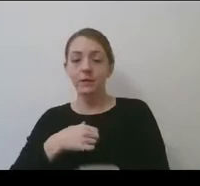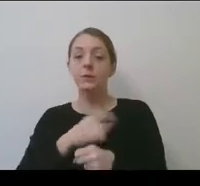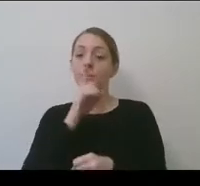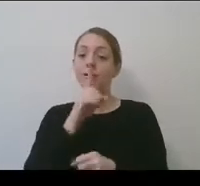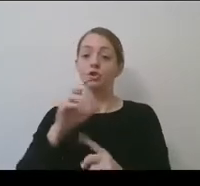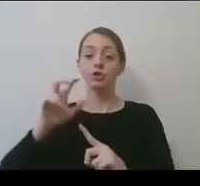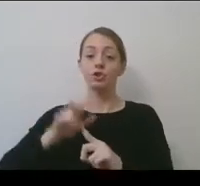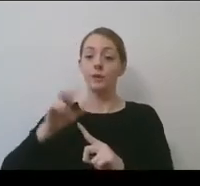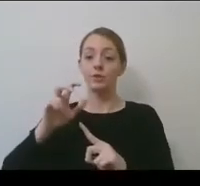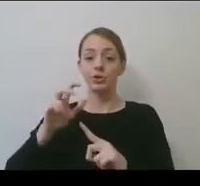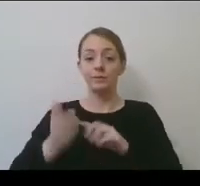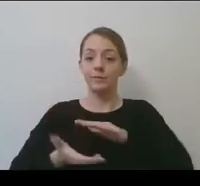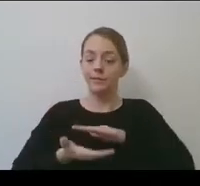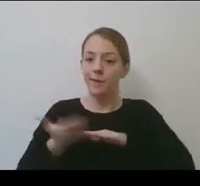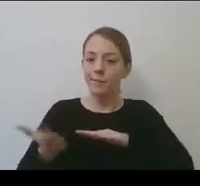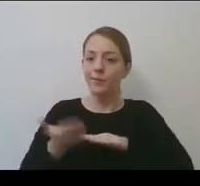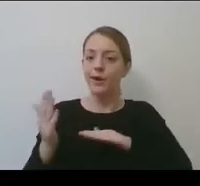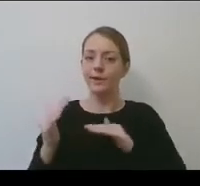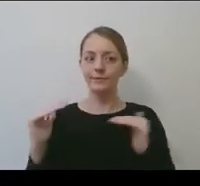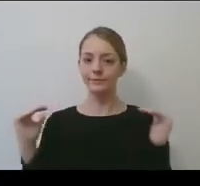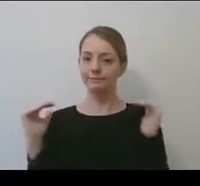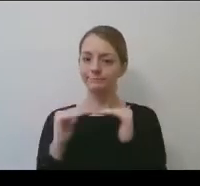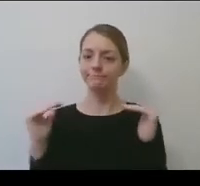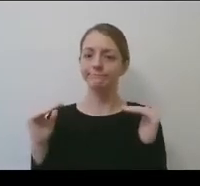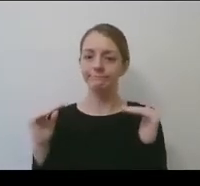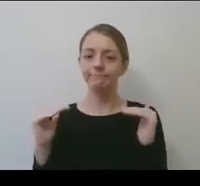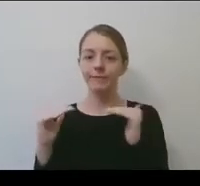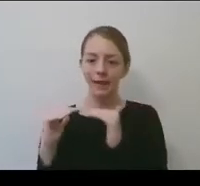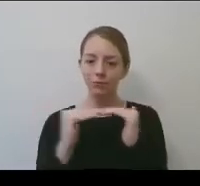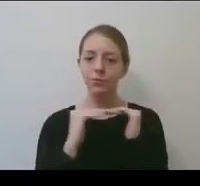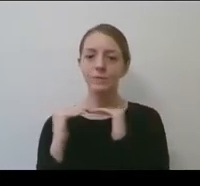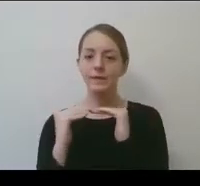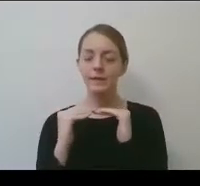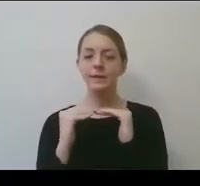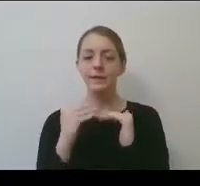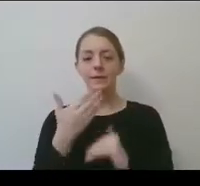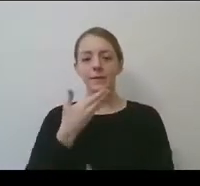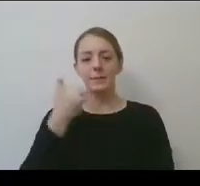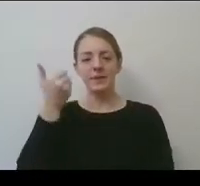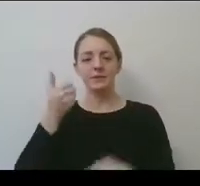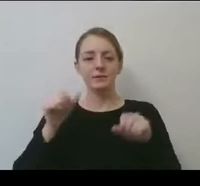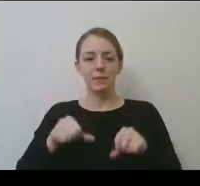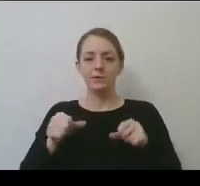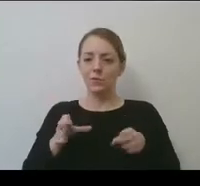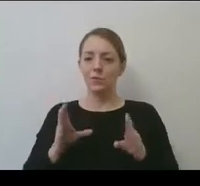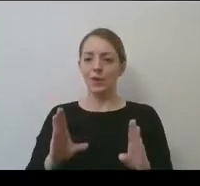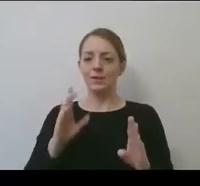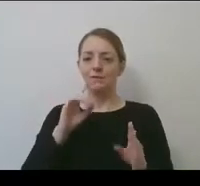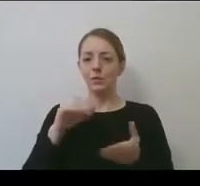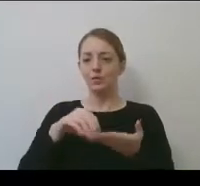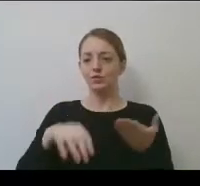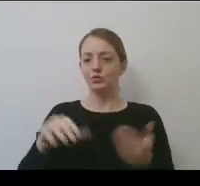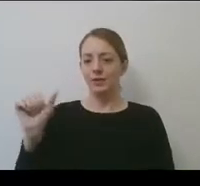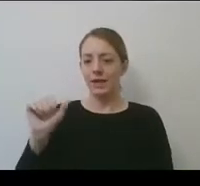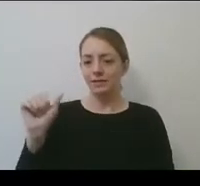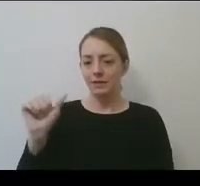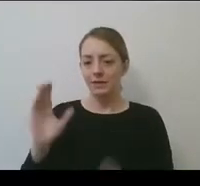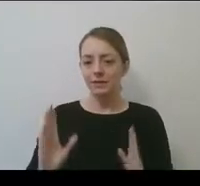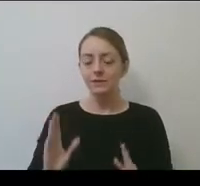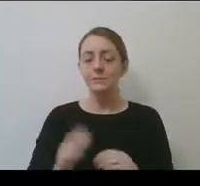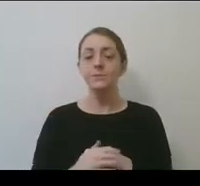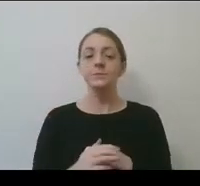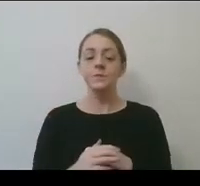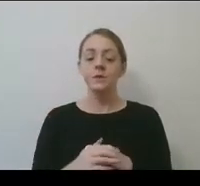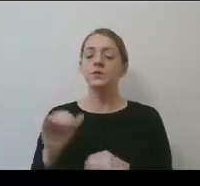operating fairly equitably and in the best possible way for this, for the student athletes. Um, like Dan and Lynn, we found, we found